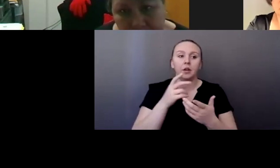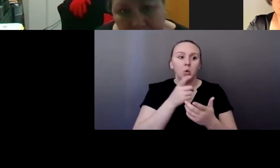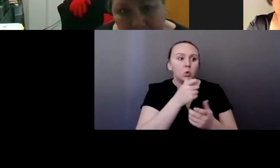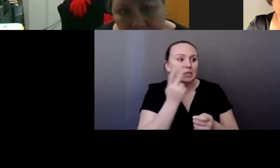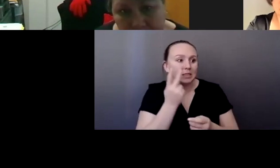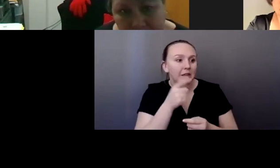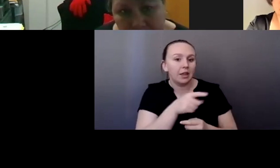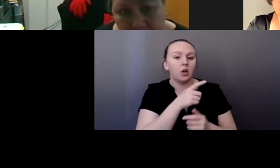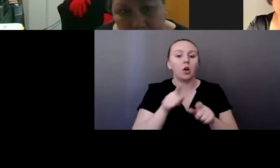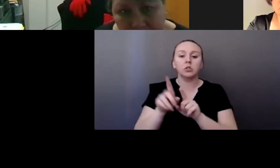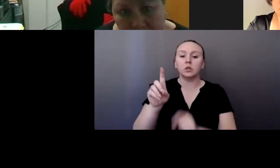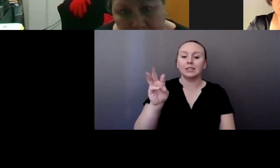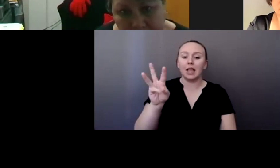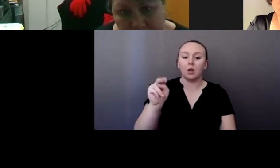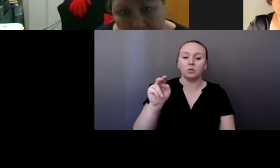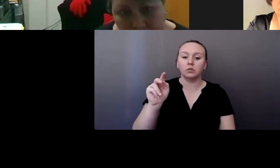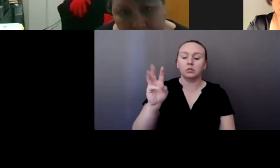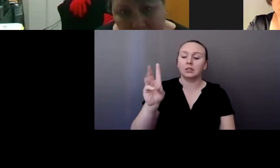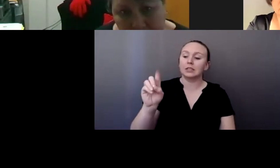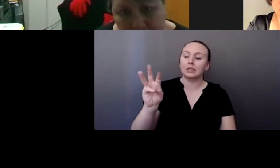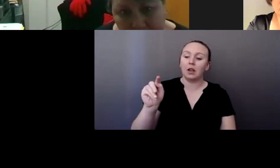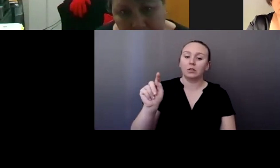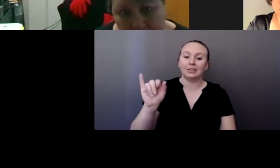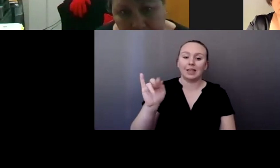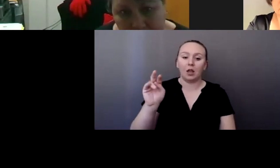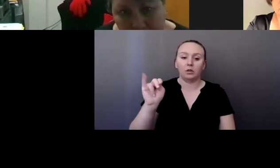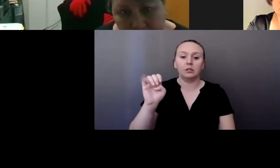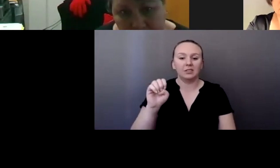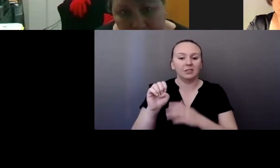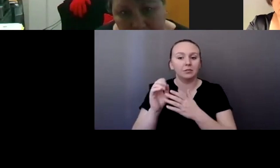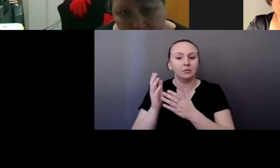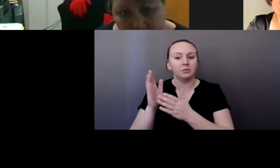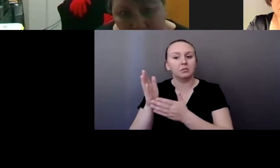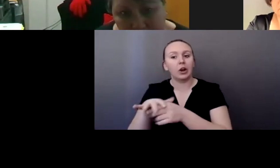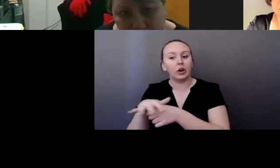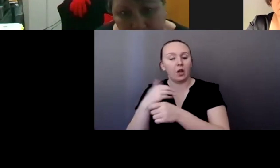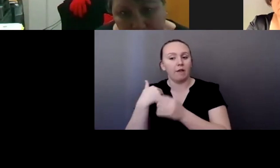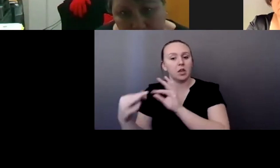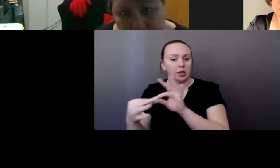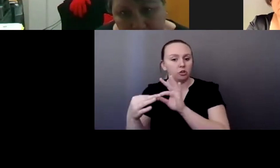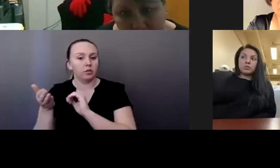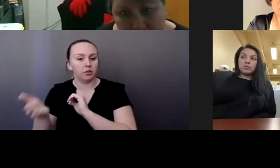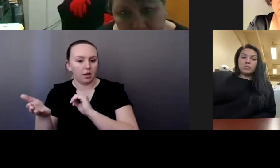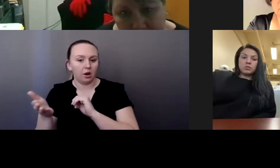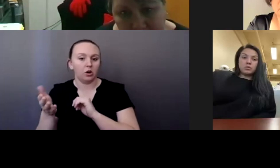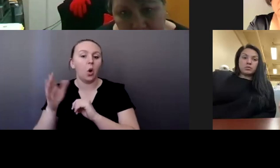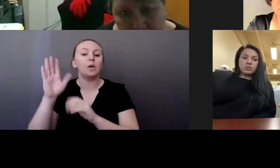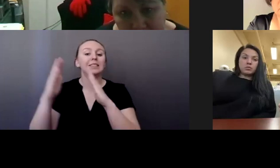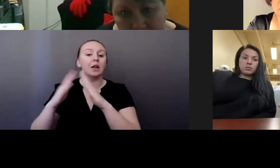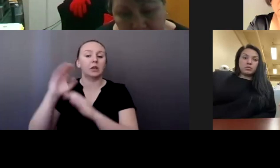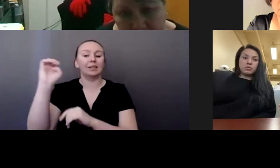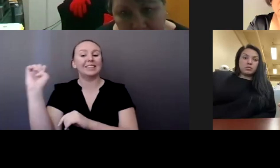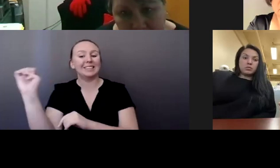Um, most, most people didn't trust us in the beginning. Um, as soon as we lifted the